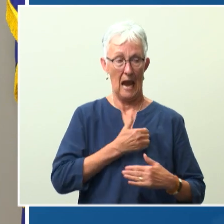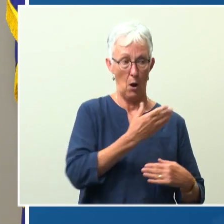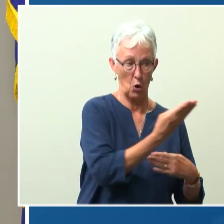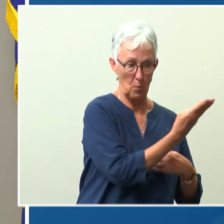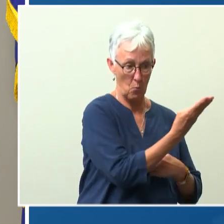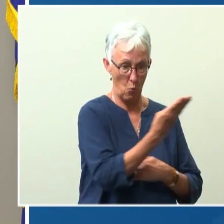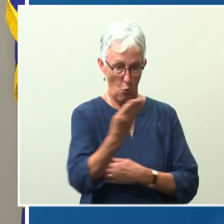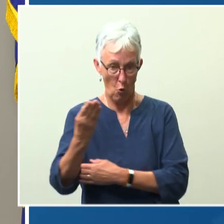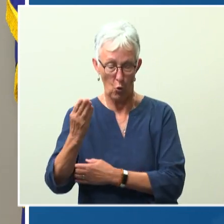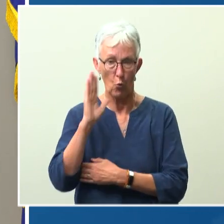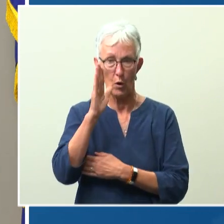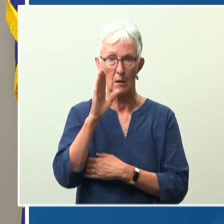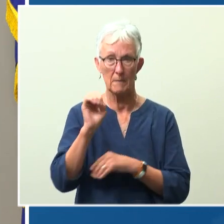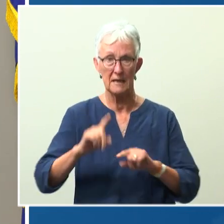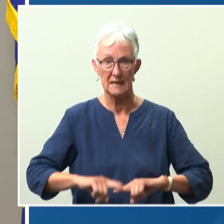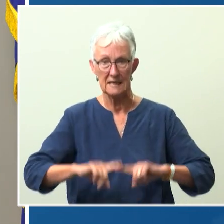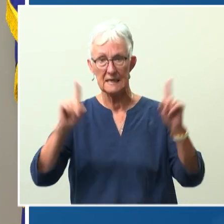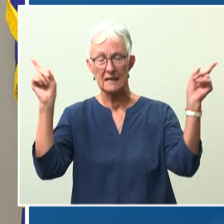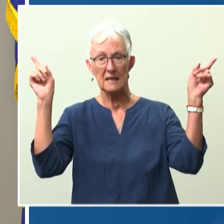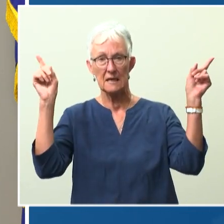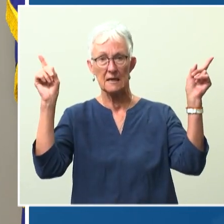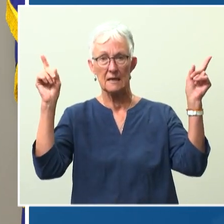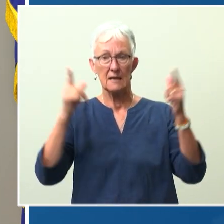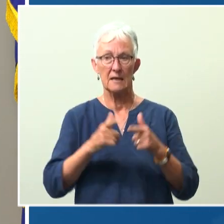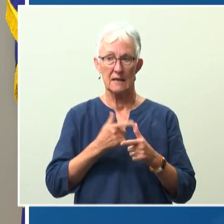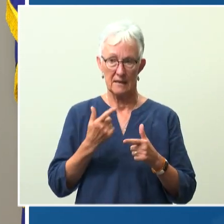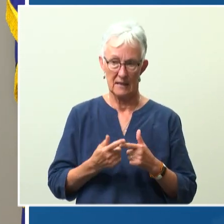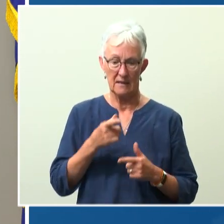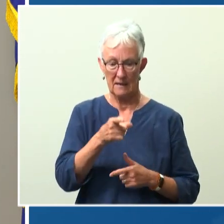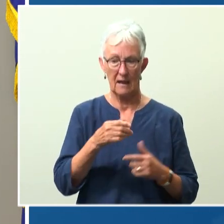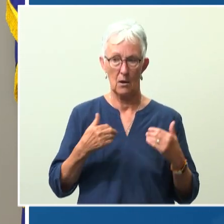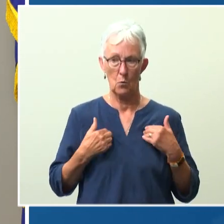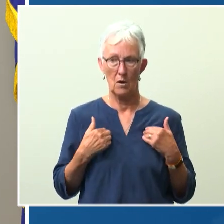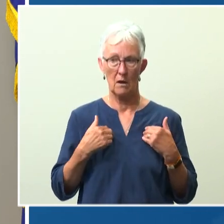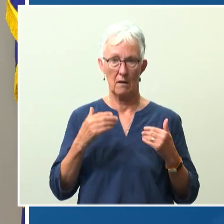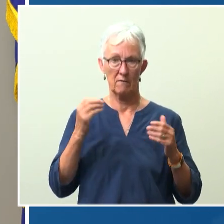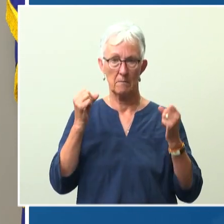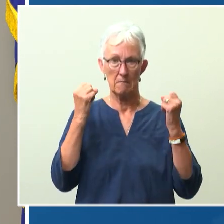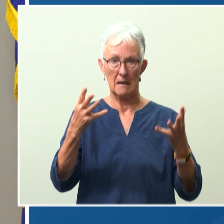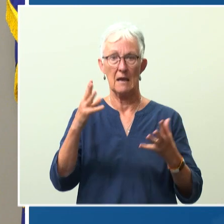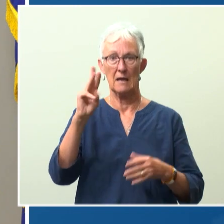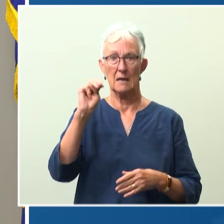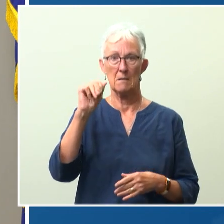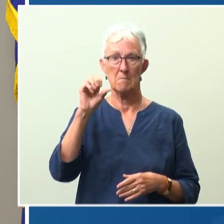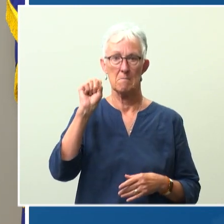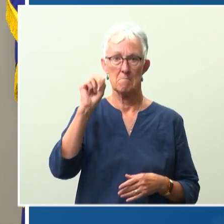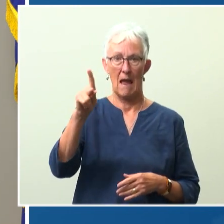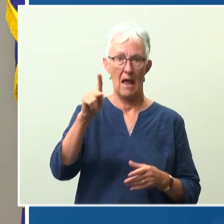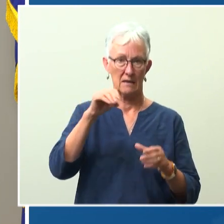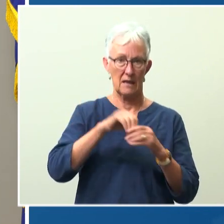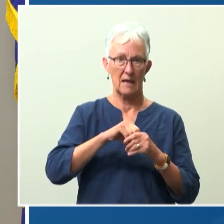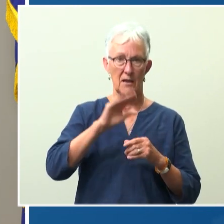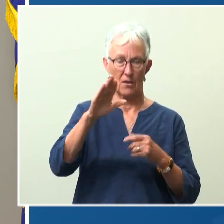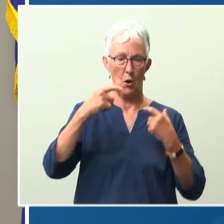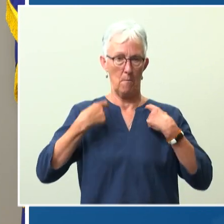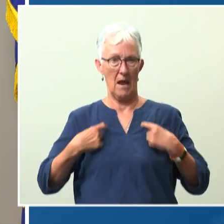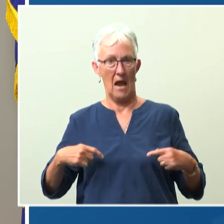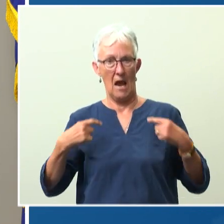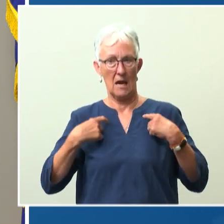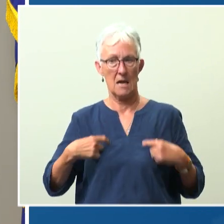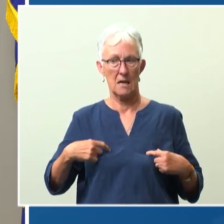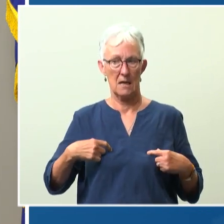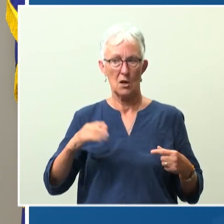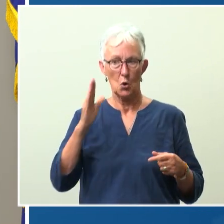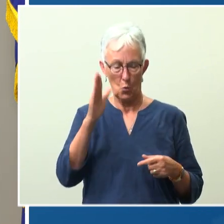later, they'll have an impressive amount of masks shoved in the pockets of their backpacks when they get home. We'll finally realize where their entire new